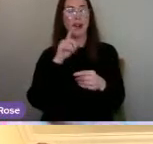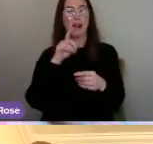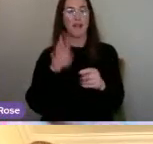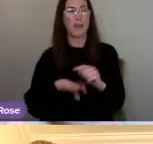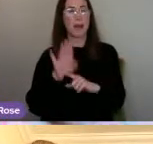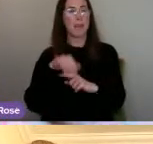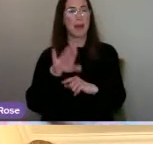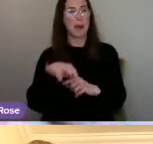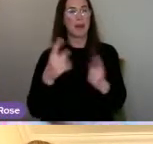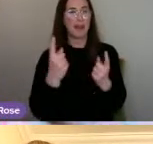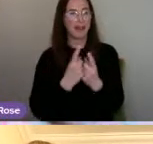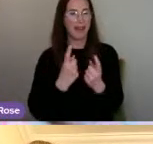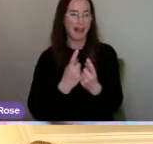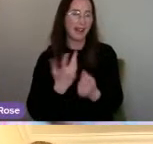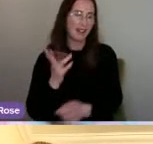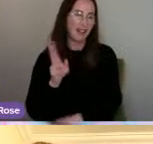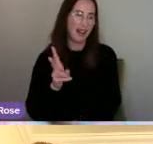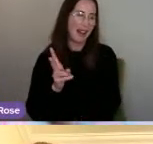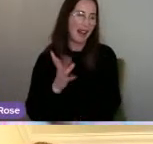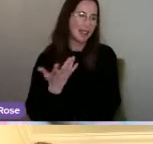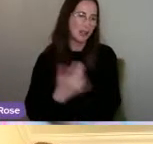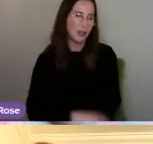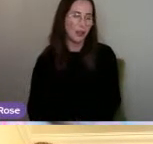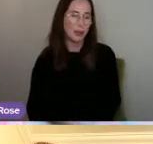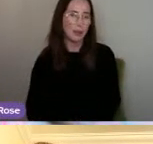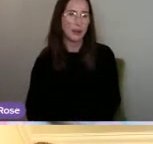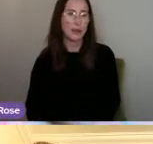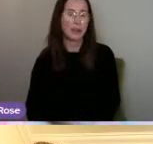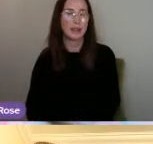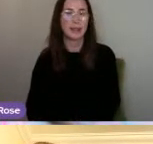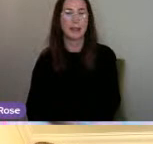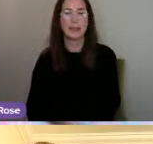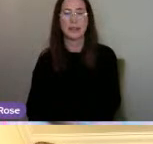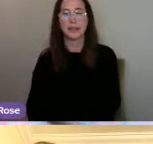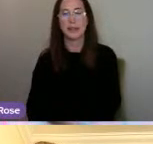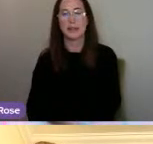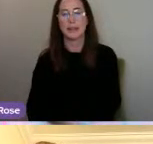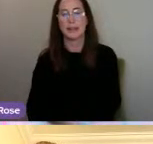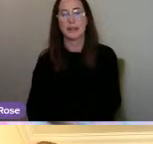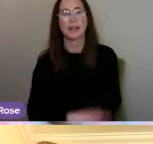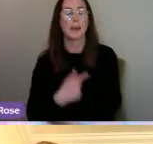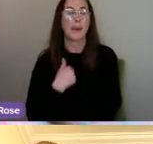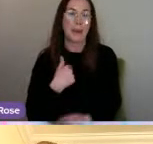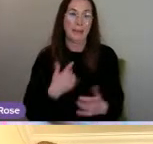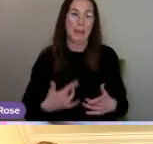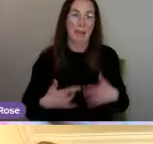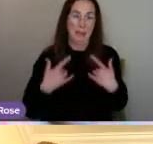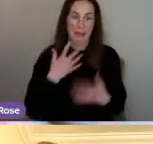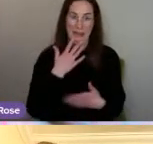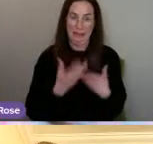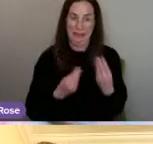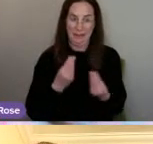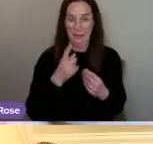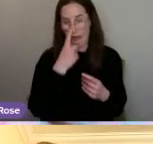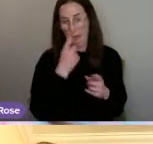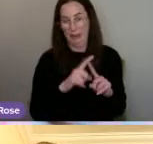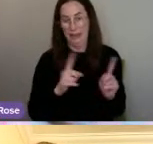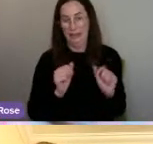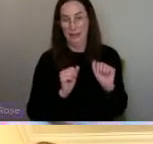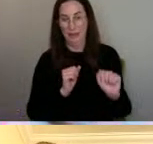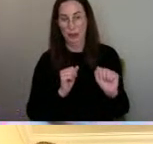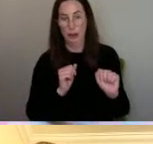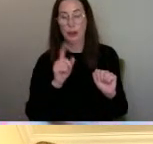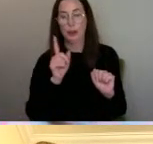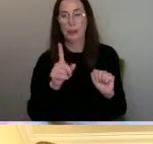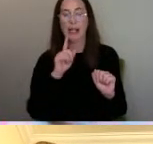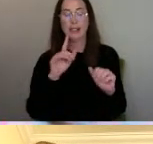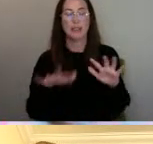thing again. So, it's like, in a way, well, this is my perspective, but obviously it's different for you. But